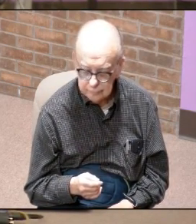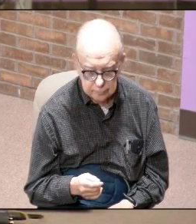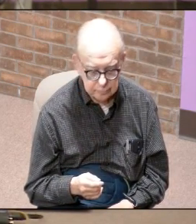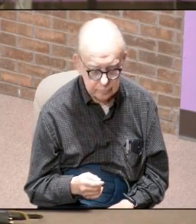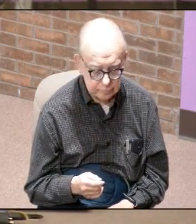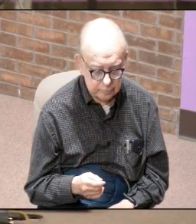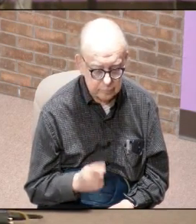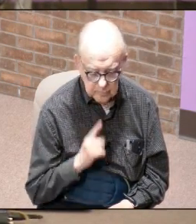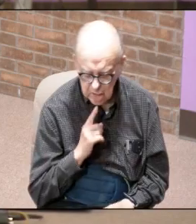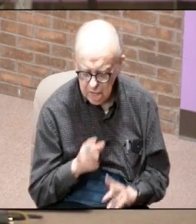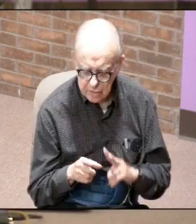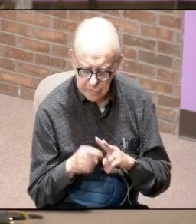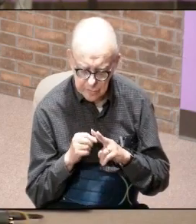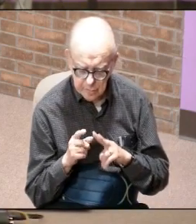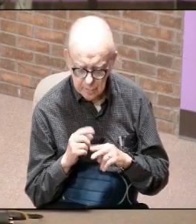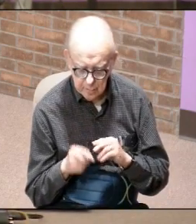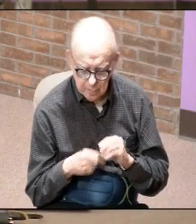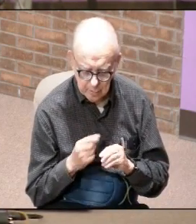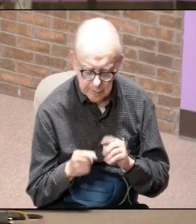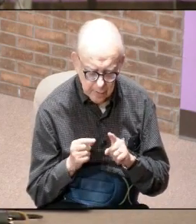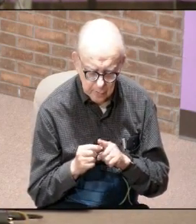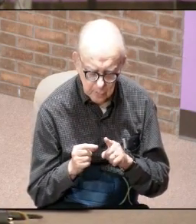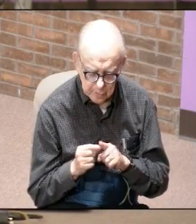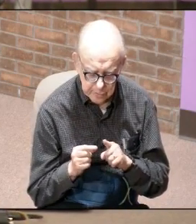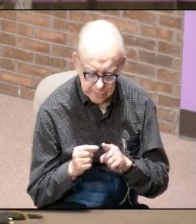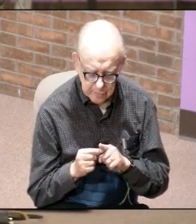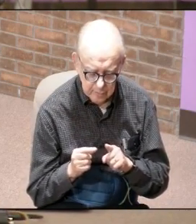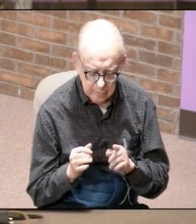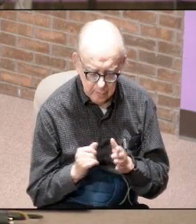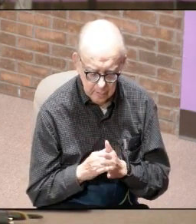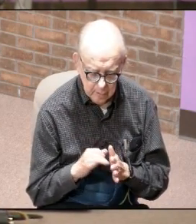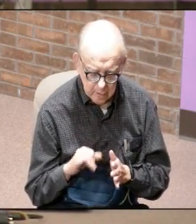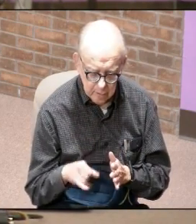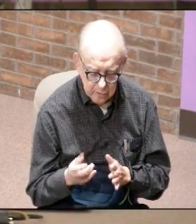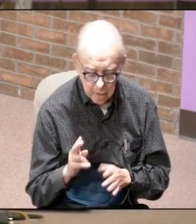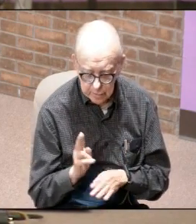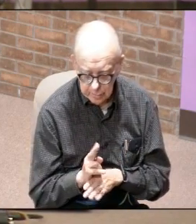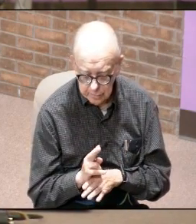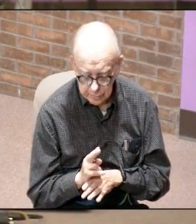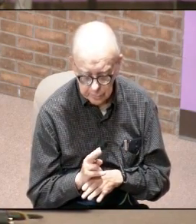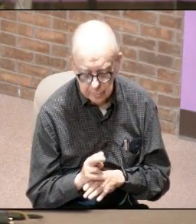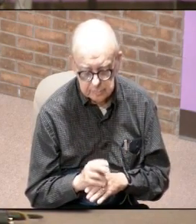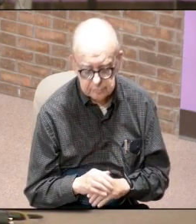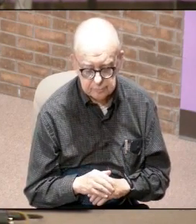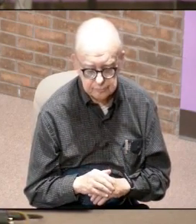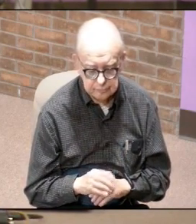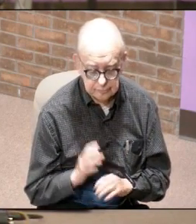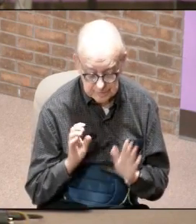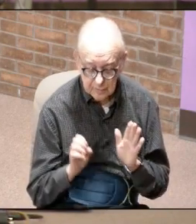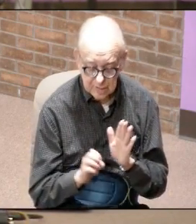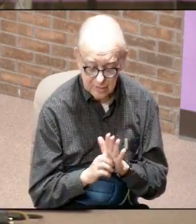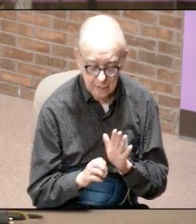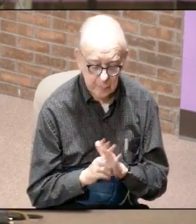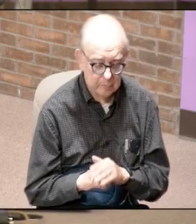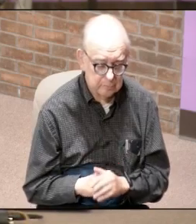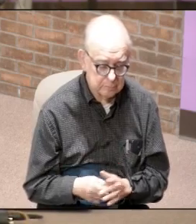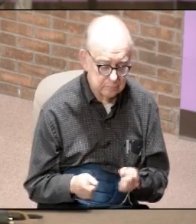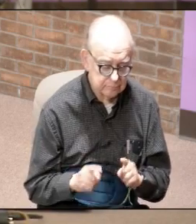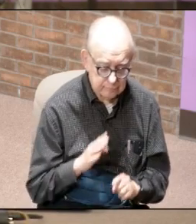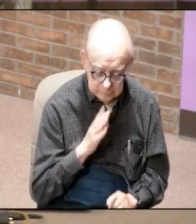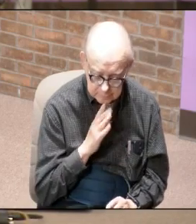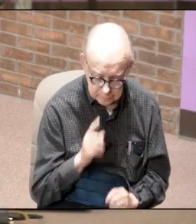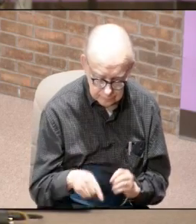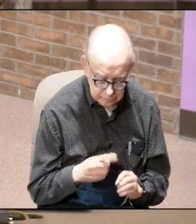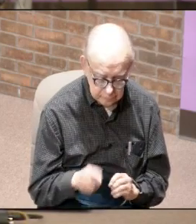choosy about the words that he uses for instance when he was